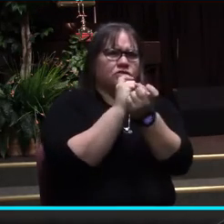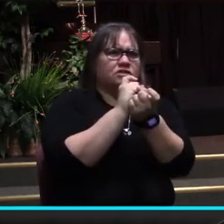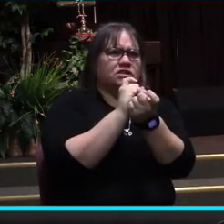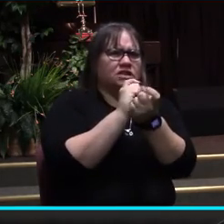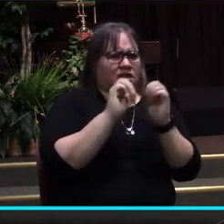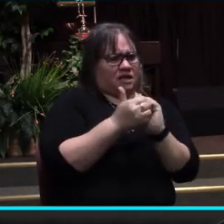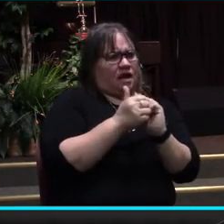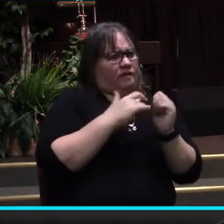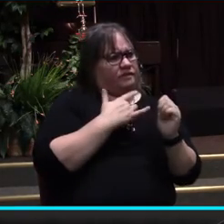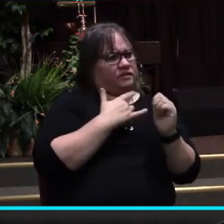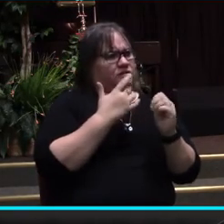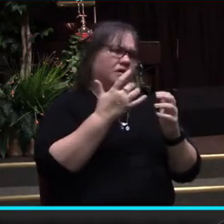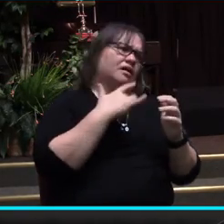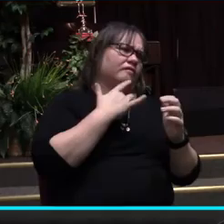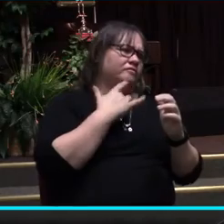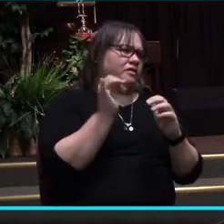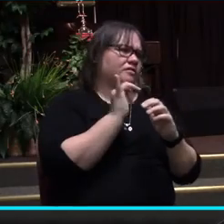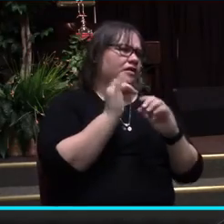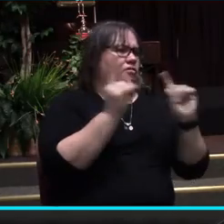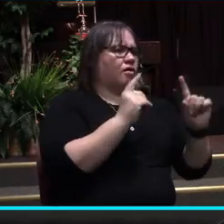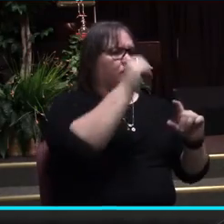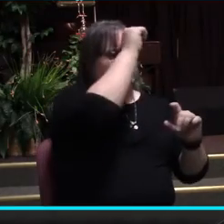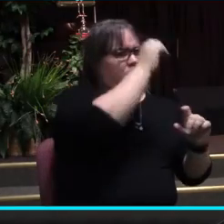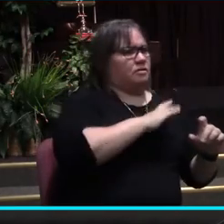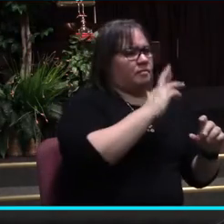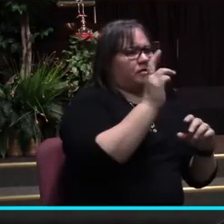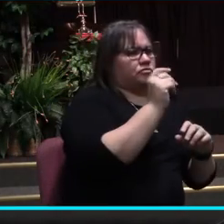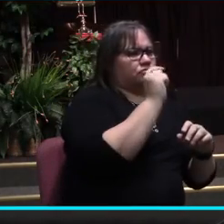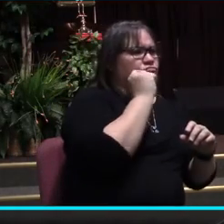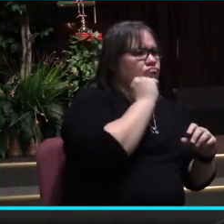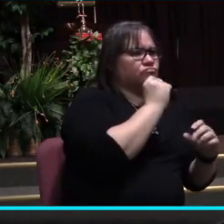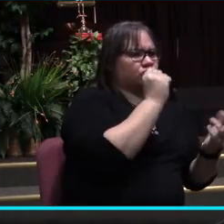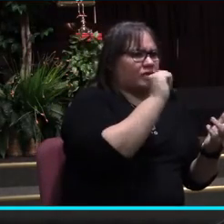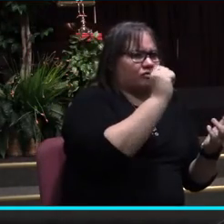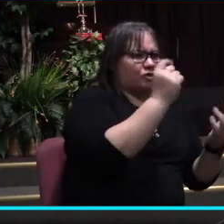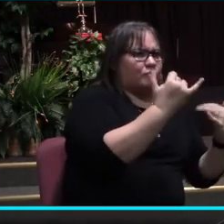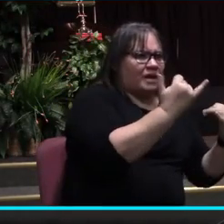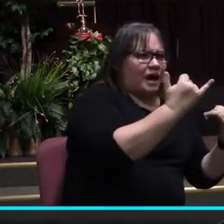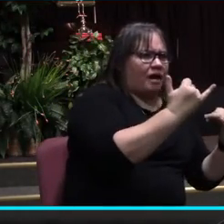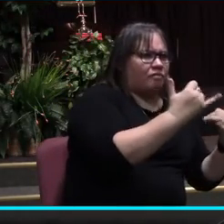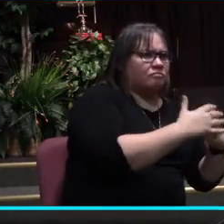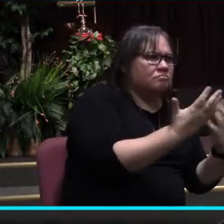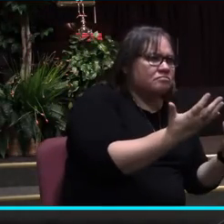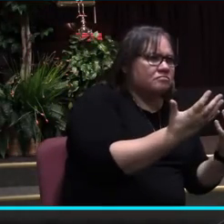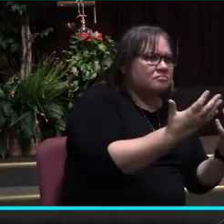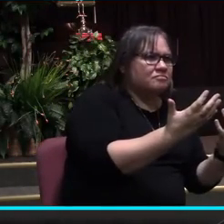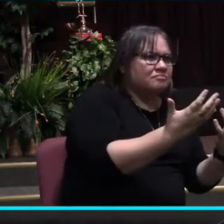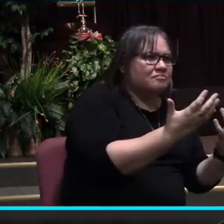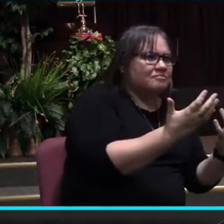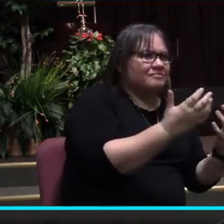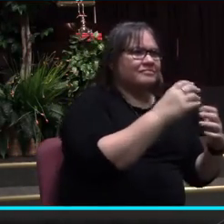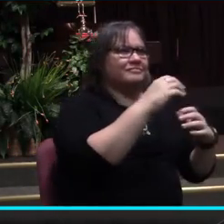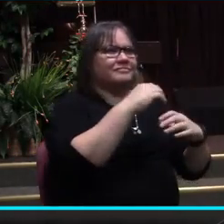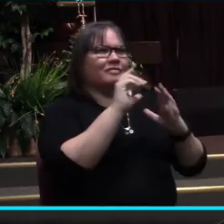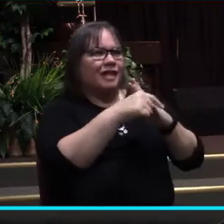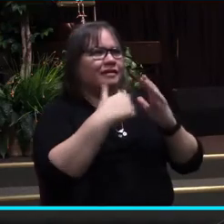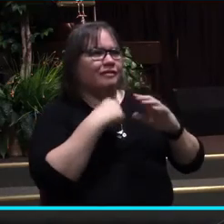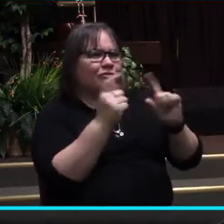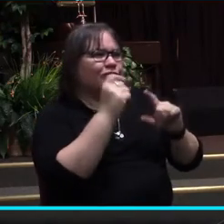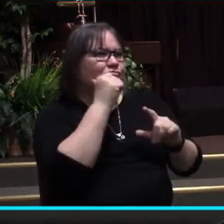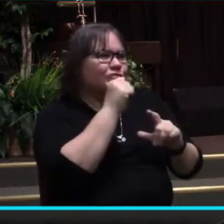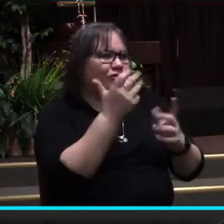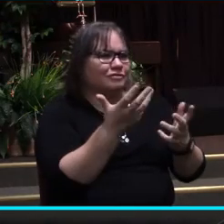feel. They would say that pointing out that they cannot biologically function in both genders,